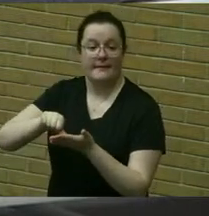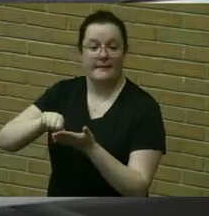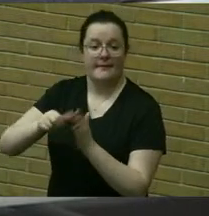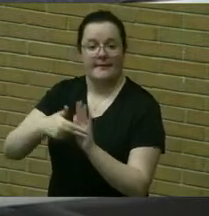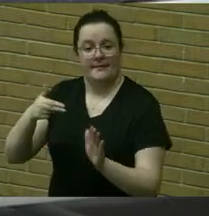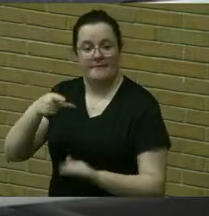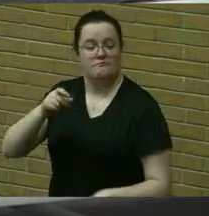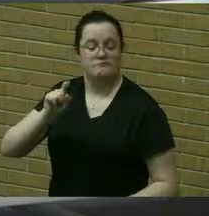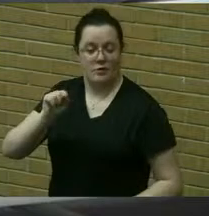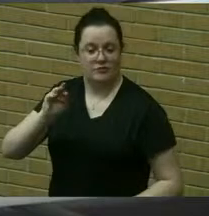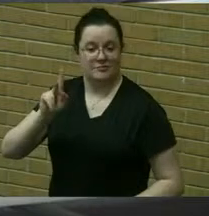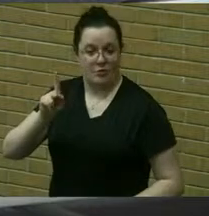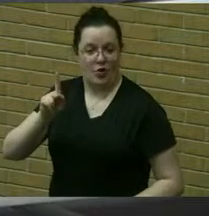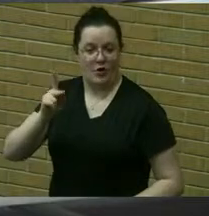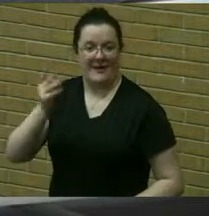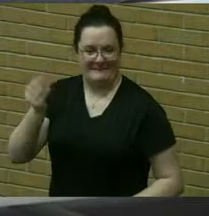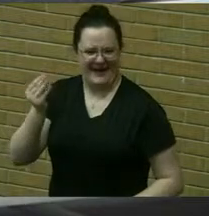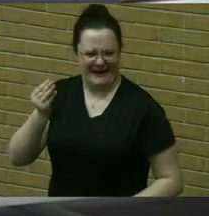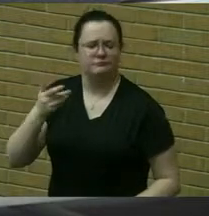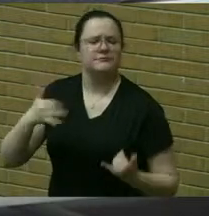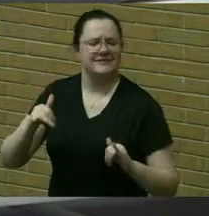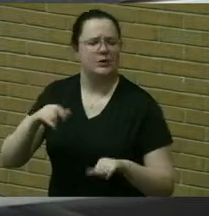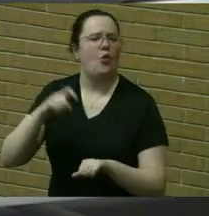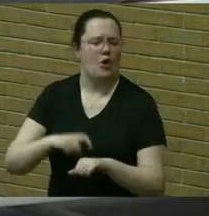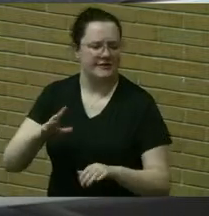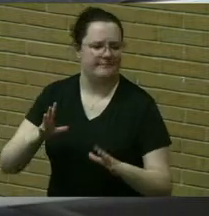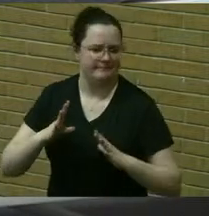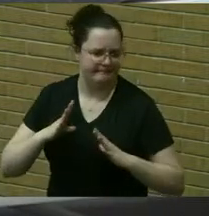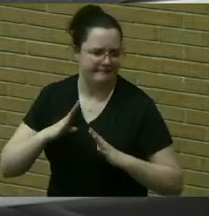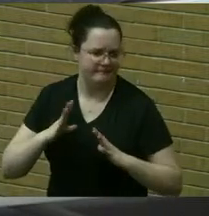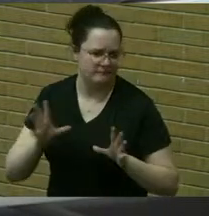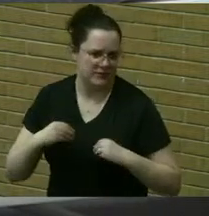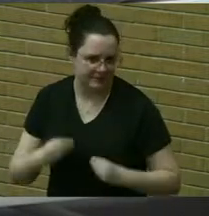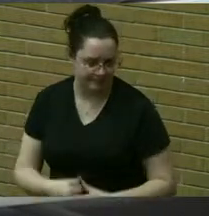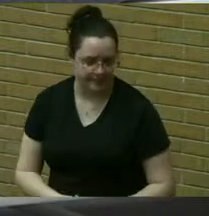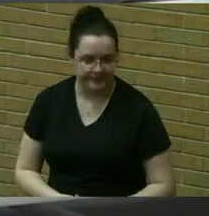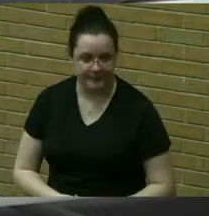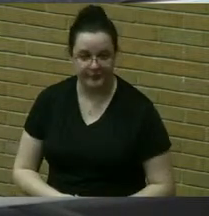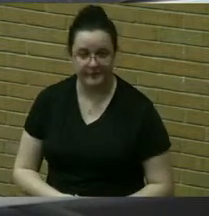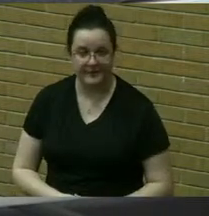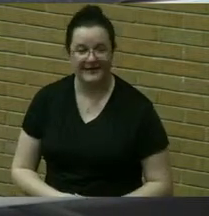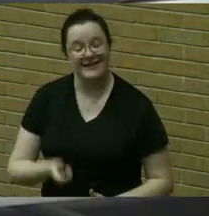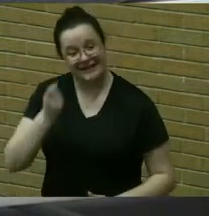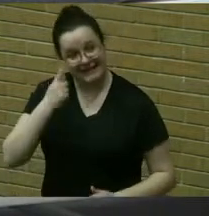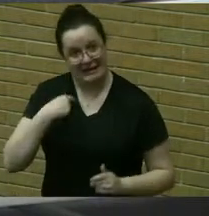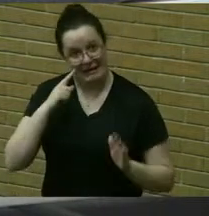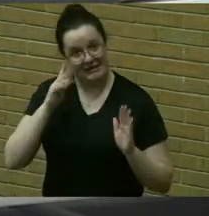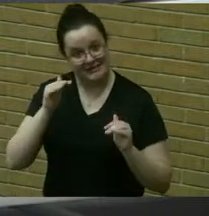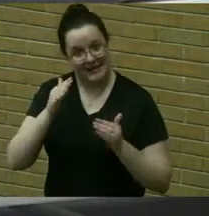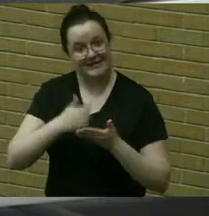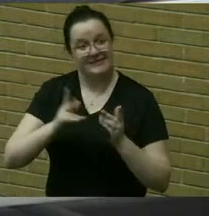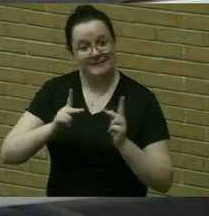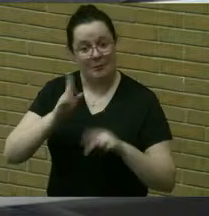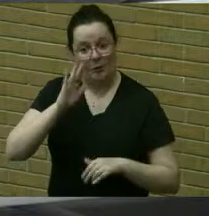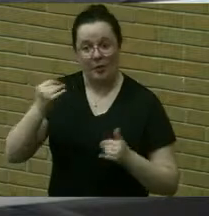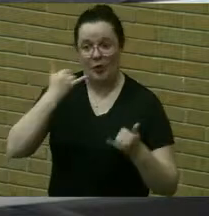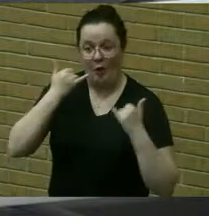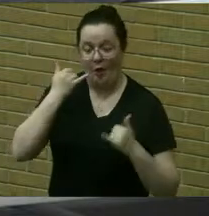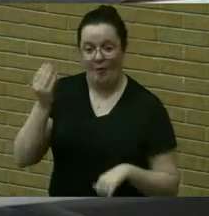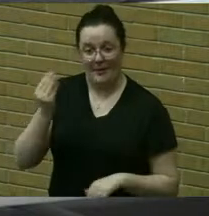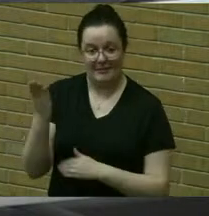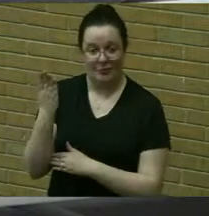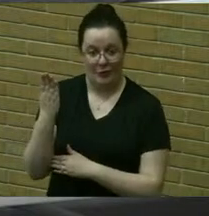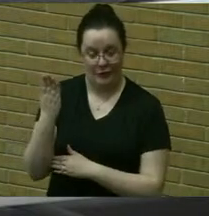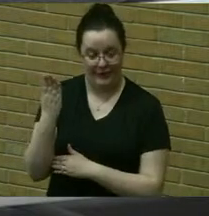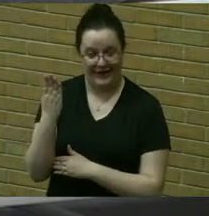i am still i'm expecting some some calls monday morning um well being closed but uh it's on